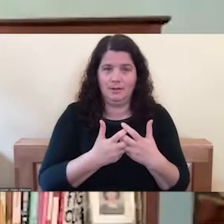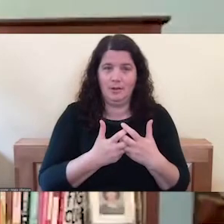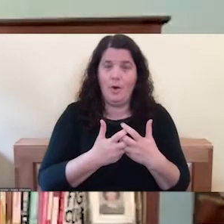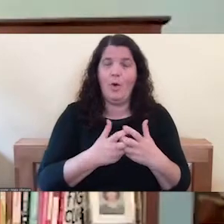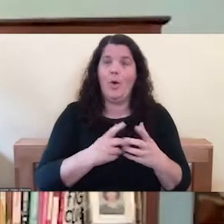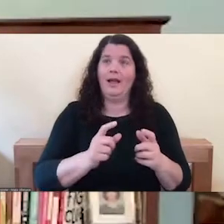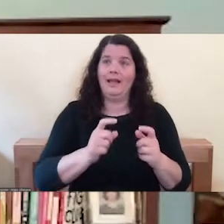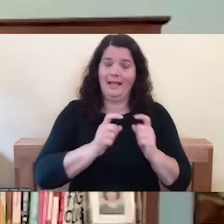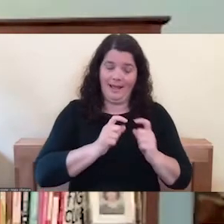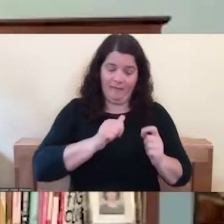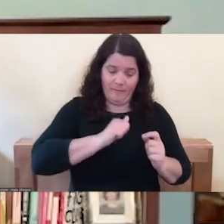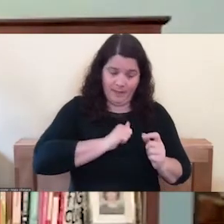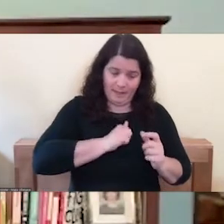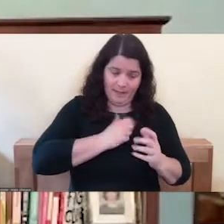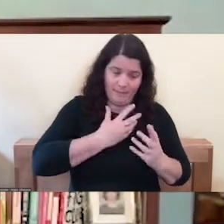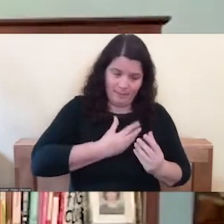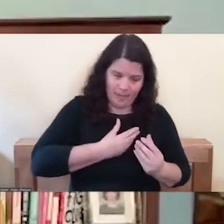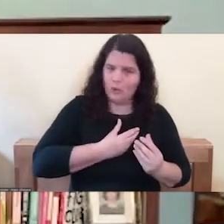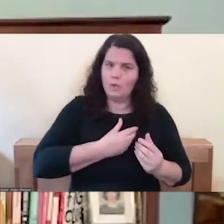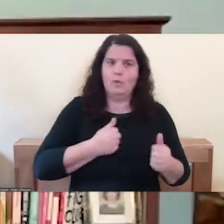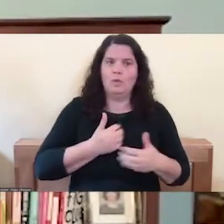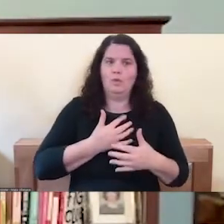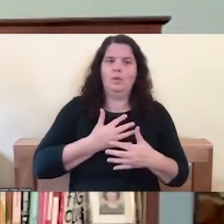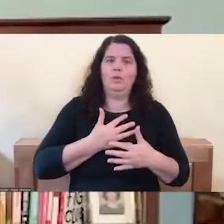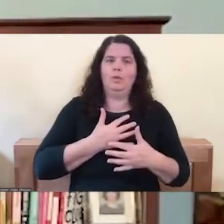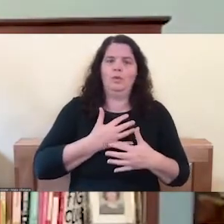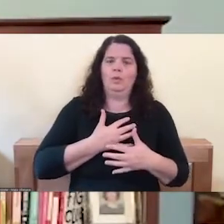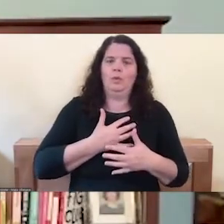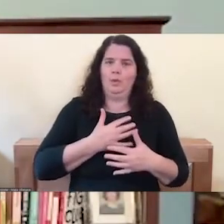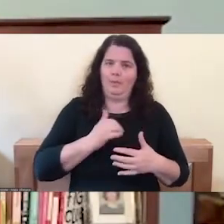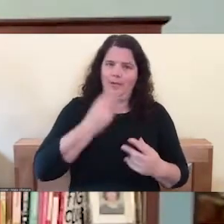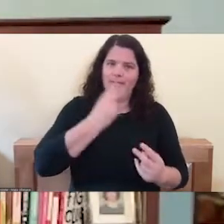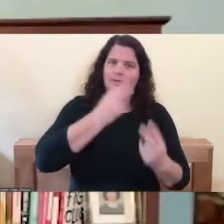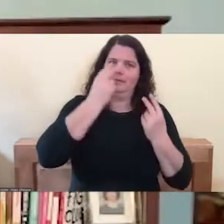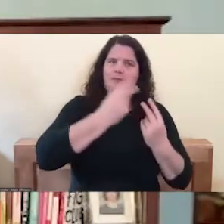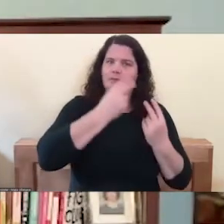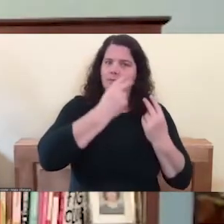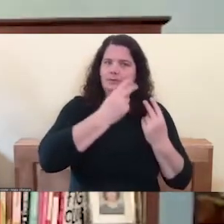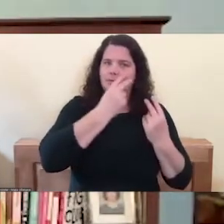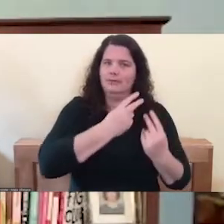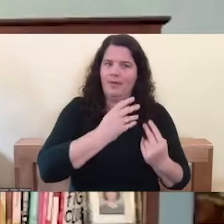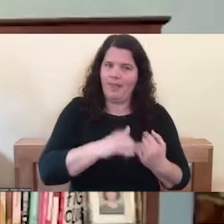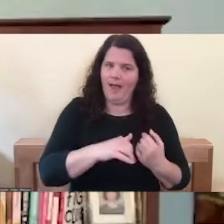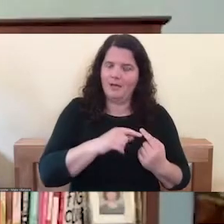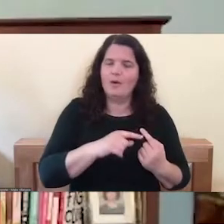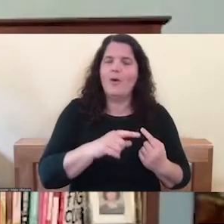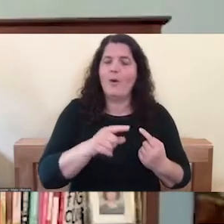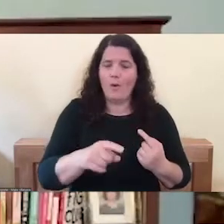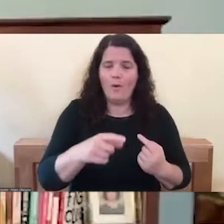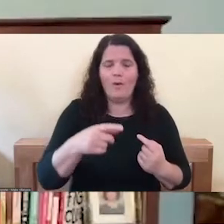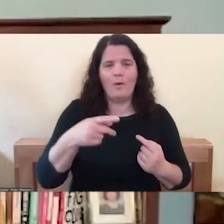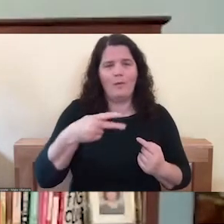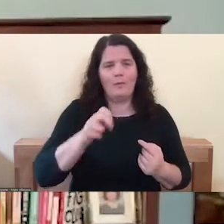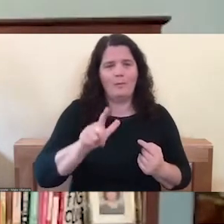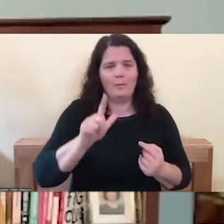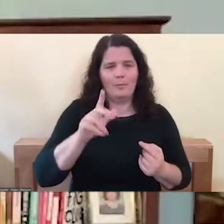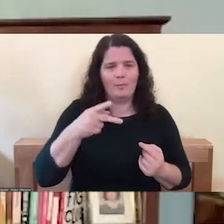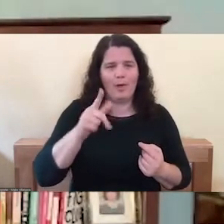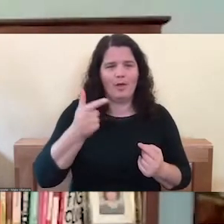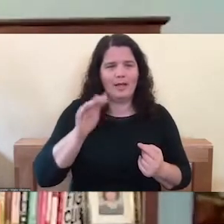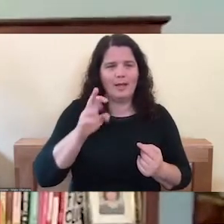because all these memories come up. And so, you know, he works with that explicitly. It's a, it's a really effective way of working with it.